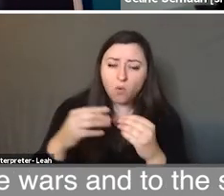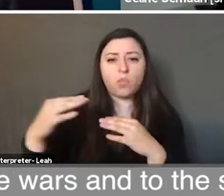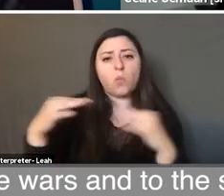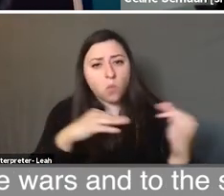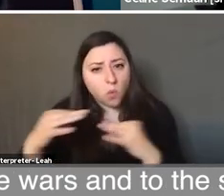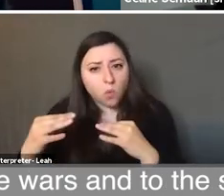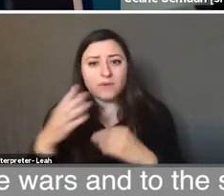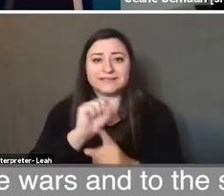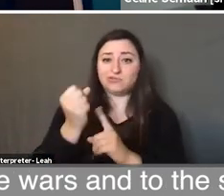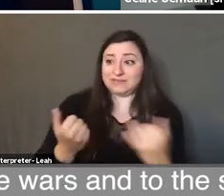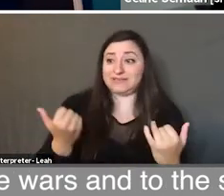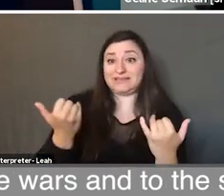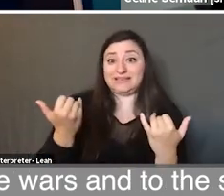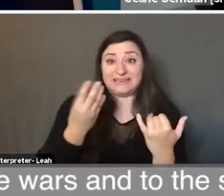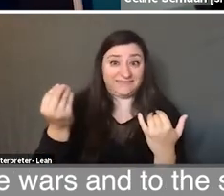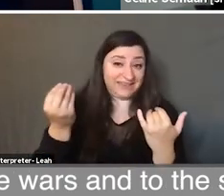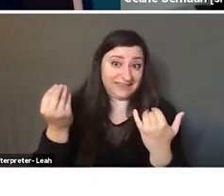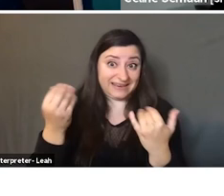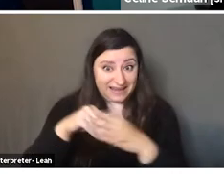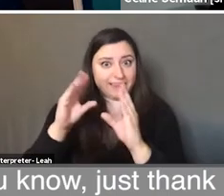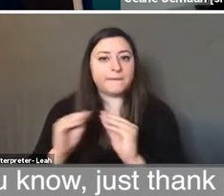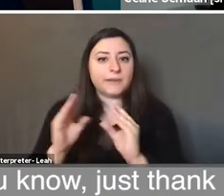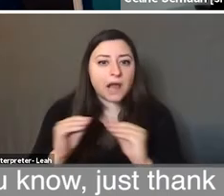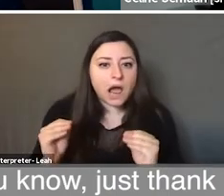situation that is happening even currently in Lebanon.